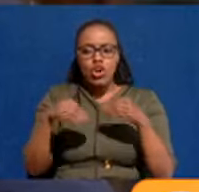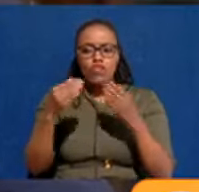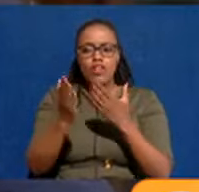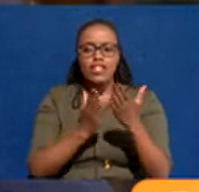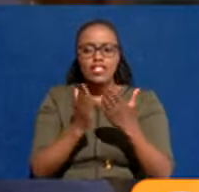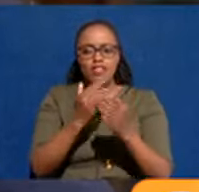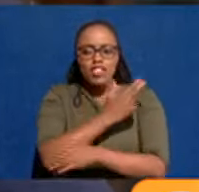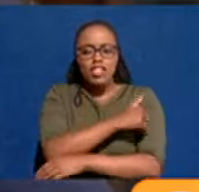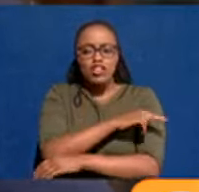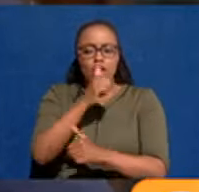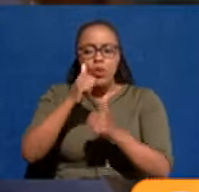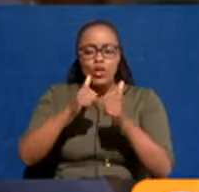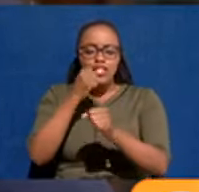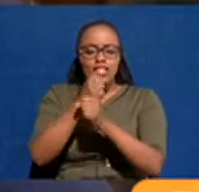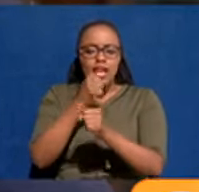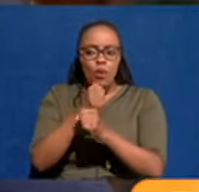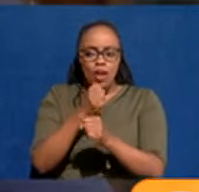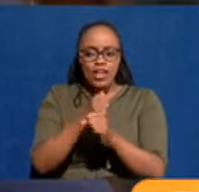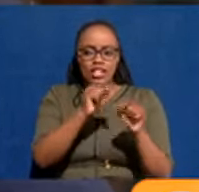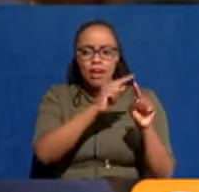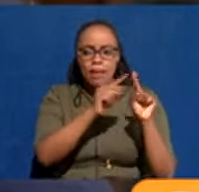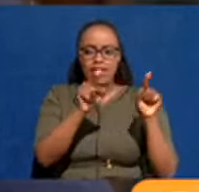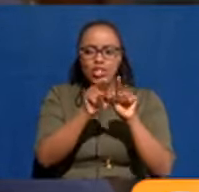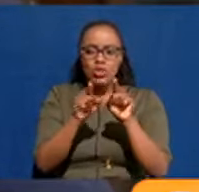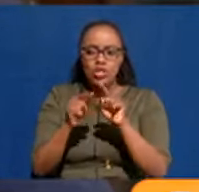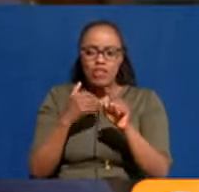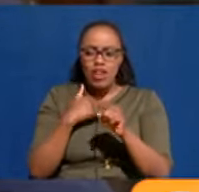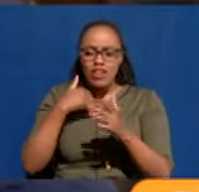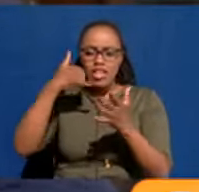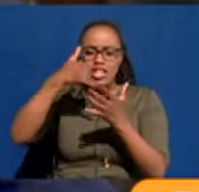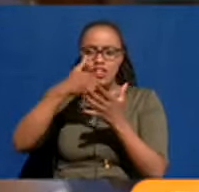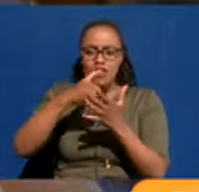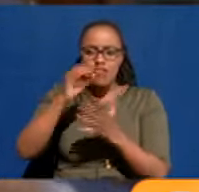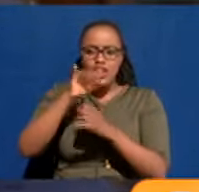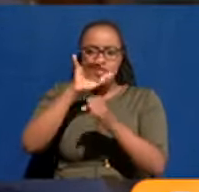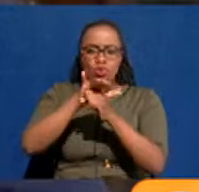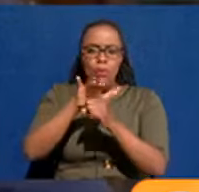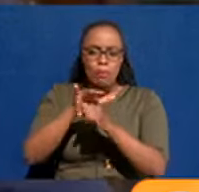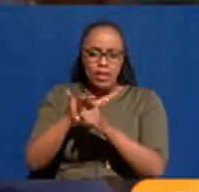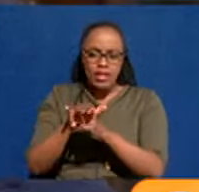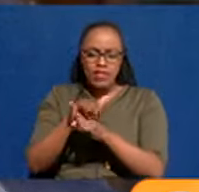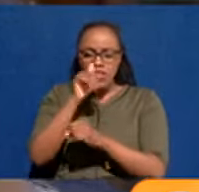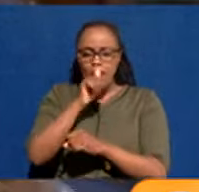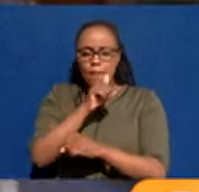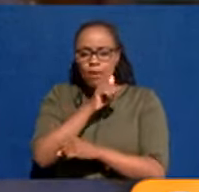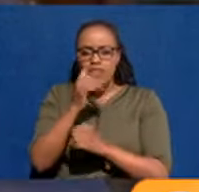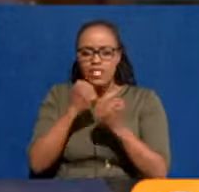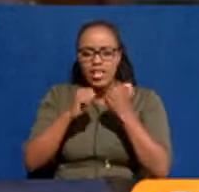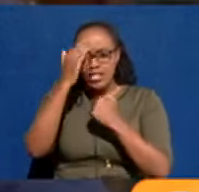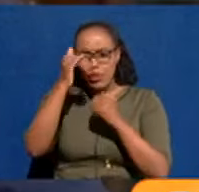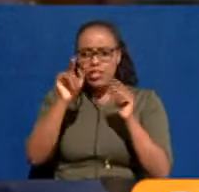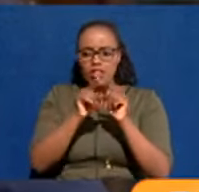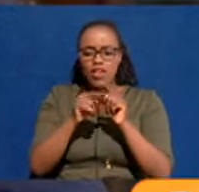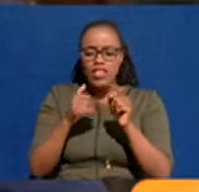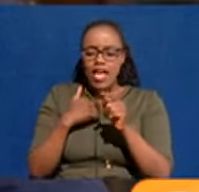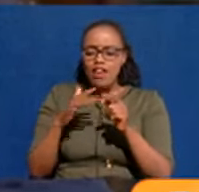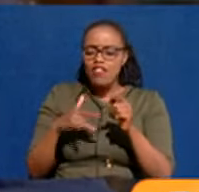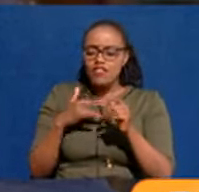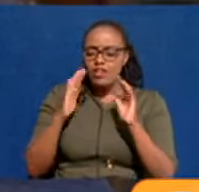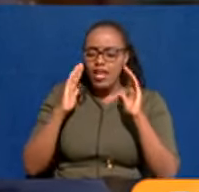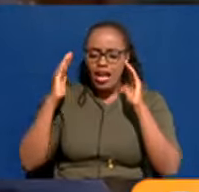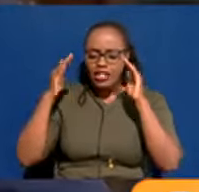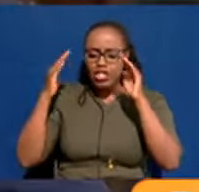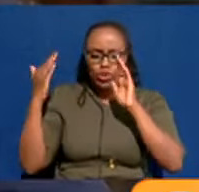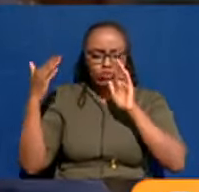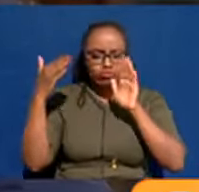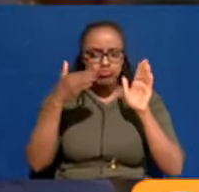in the hospitals in which they serve, and probably not to get involved into too many of their private activities because they get pulled away from their